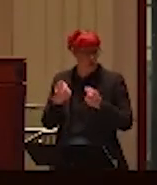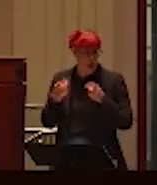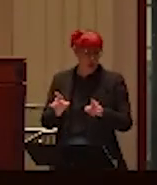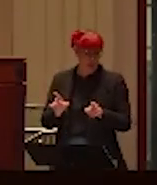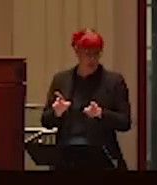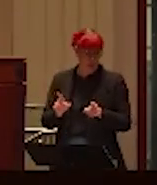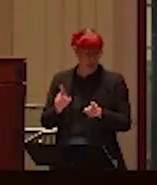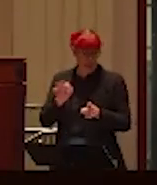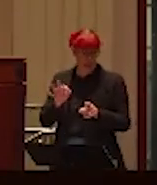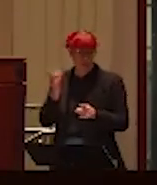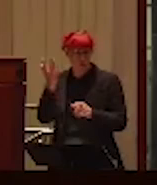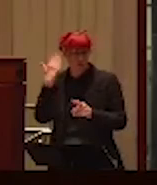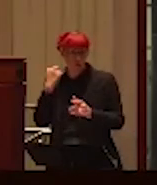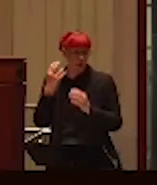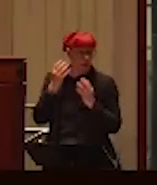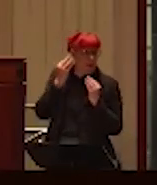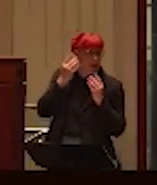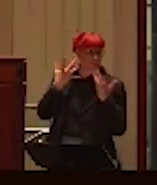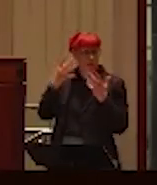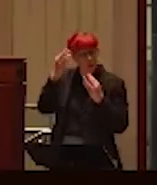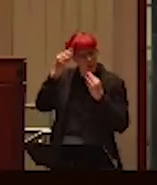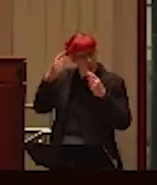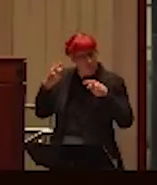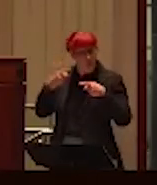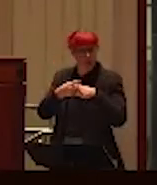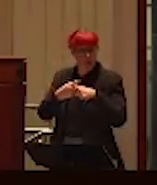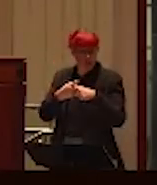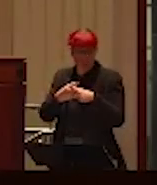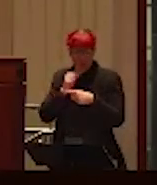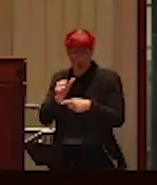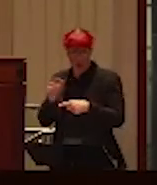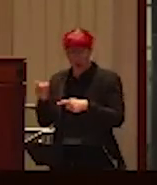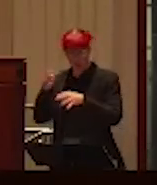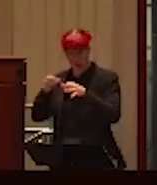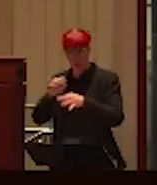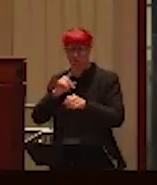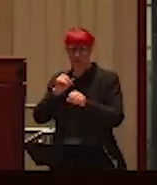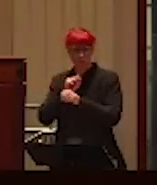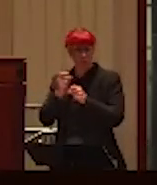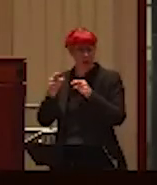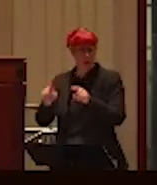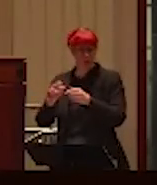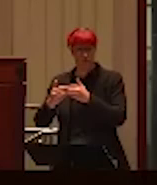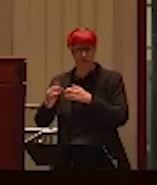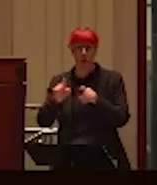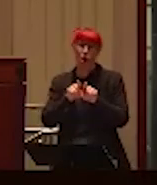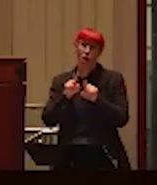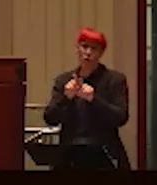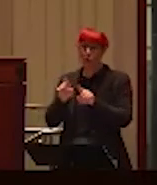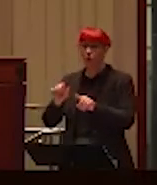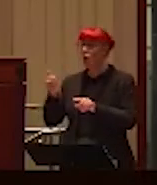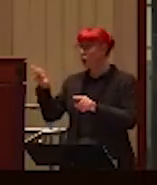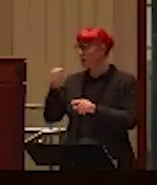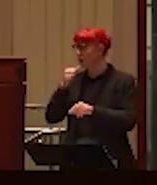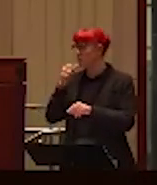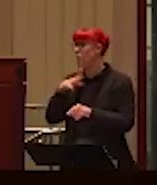what we used to think or not. And, uh, you know, to be honest, I'm sure it didn't help that Alexander's a woman, and a lot of the researchers in